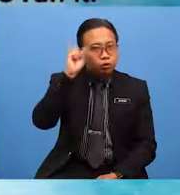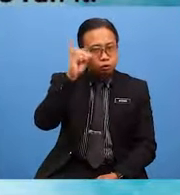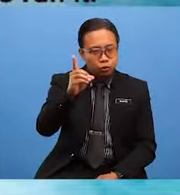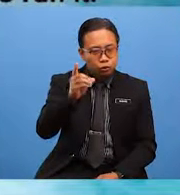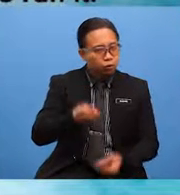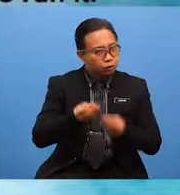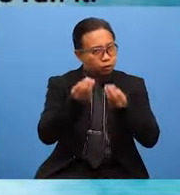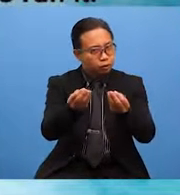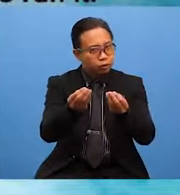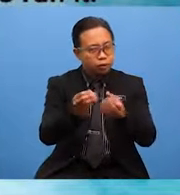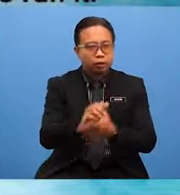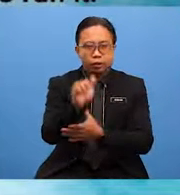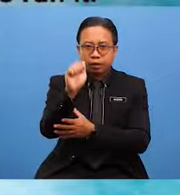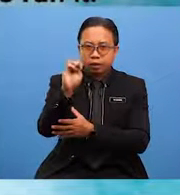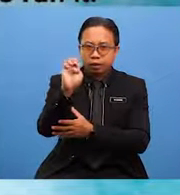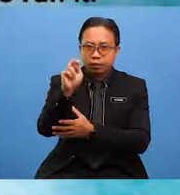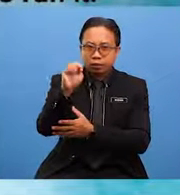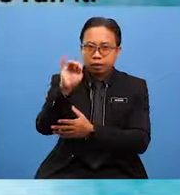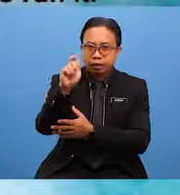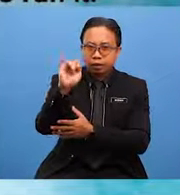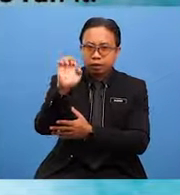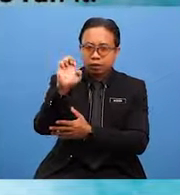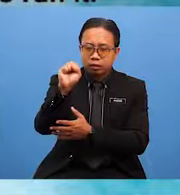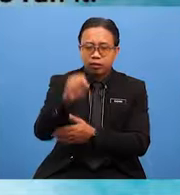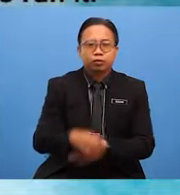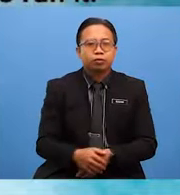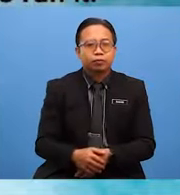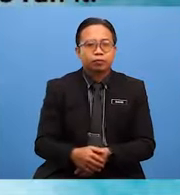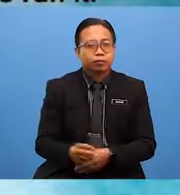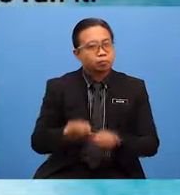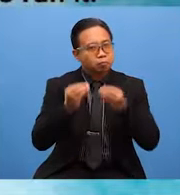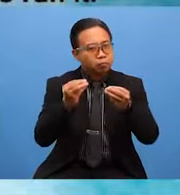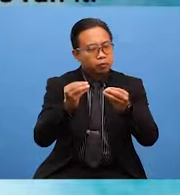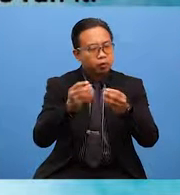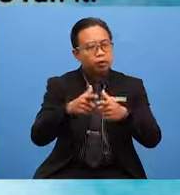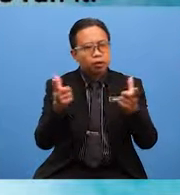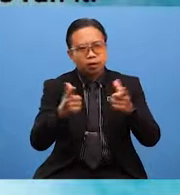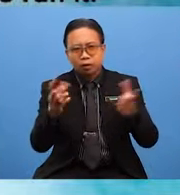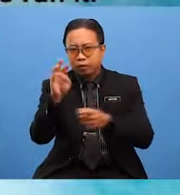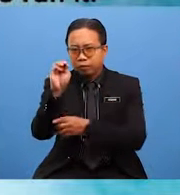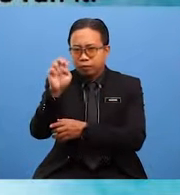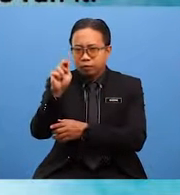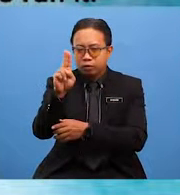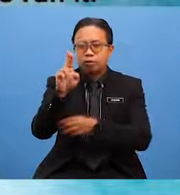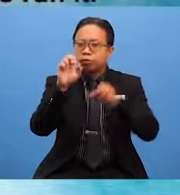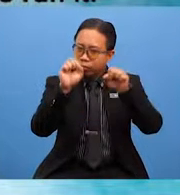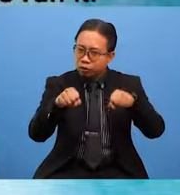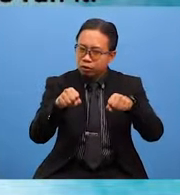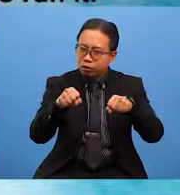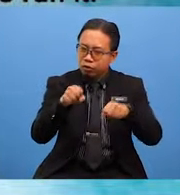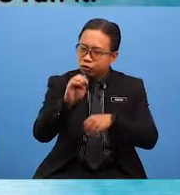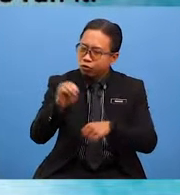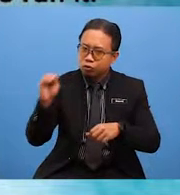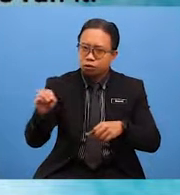better amenities. There should also be a different menu every day so that the students will not